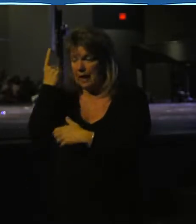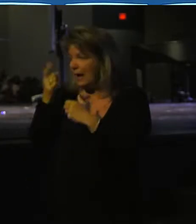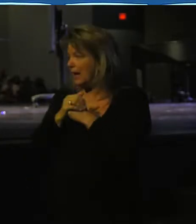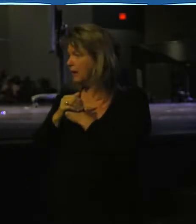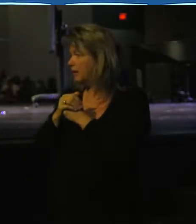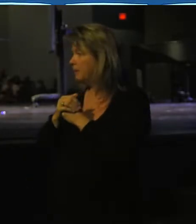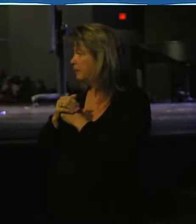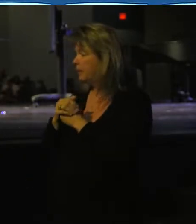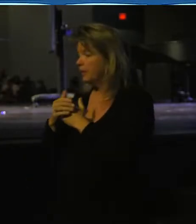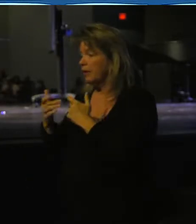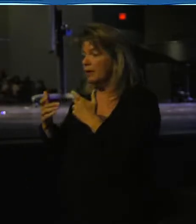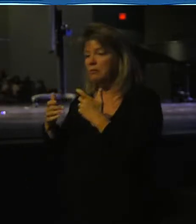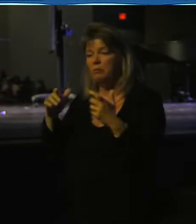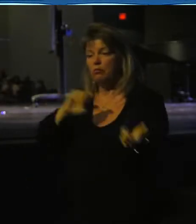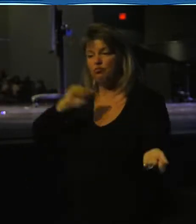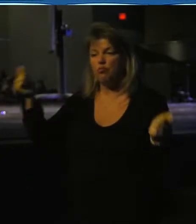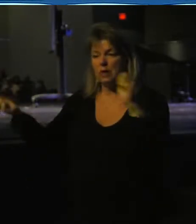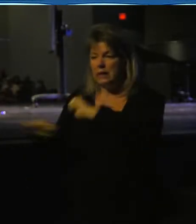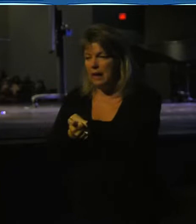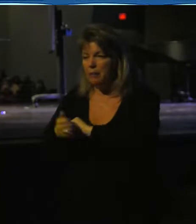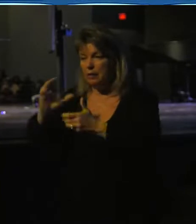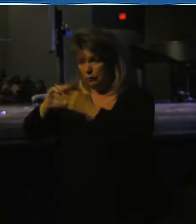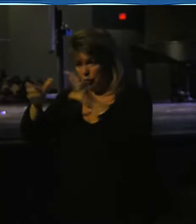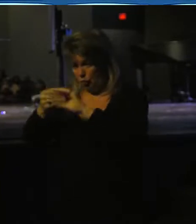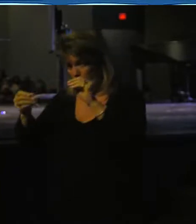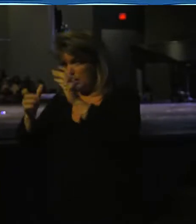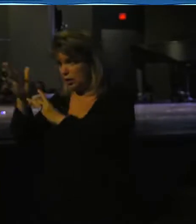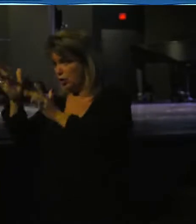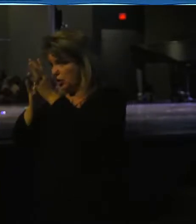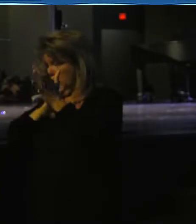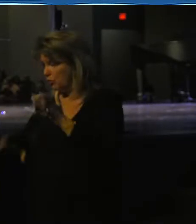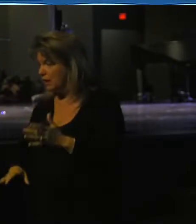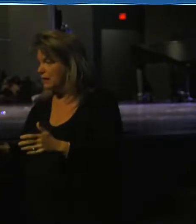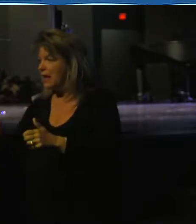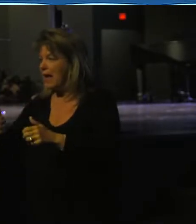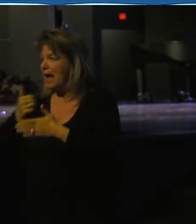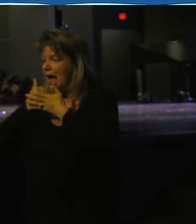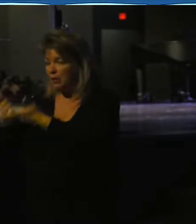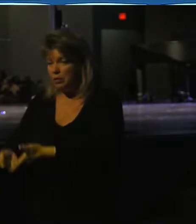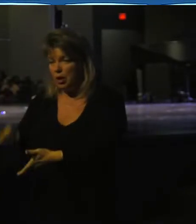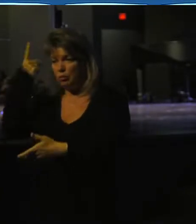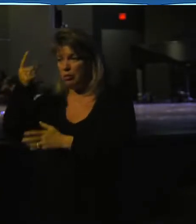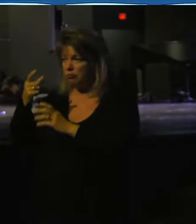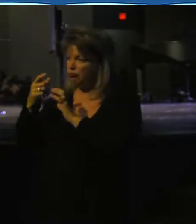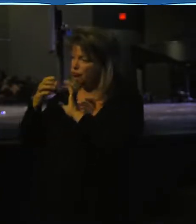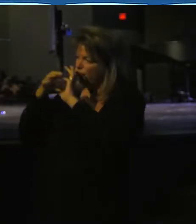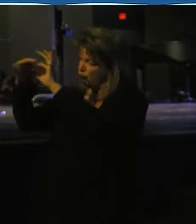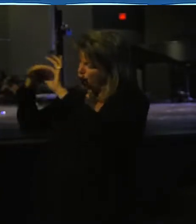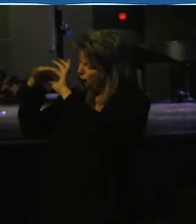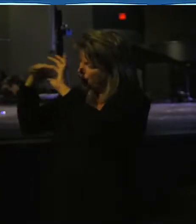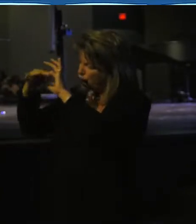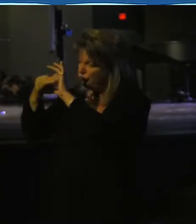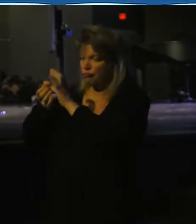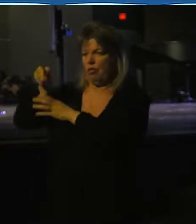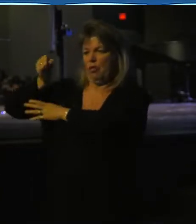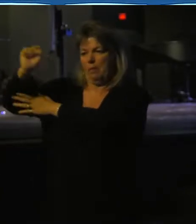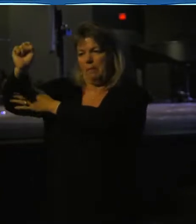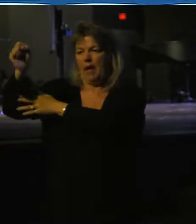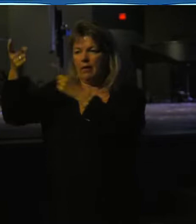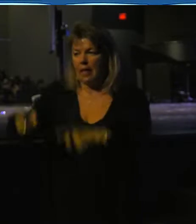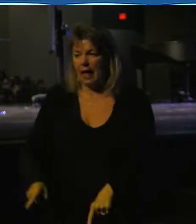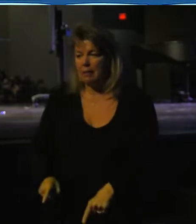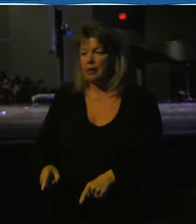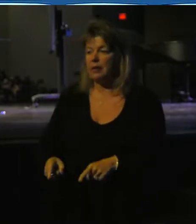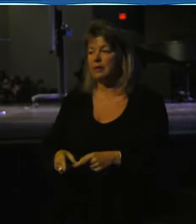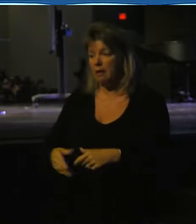the redemptive story of Jesus Christ, to help us understand how there was a relationship built, there was rebellion that happened,